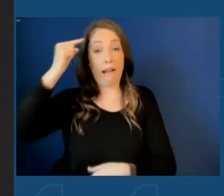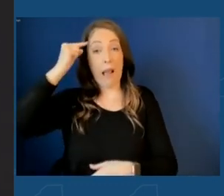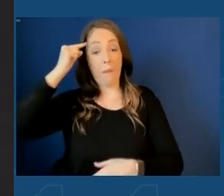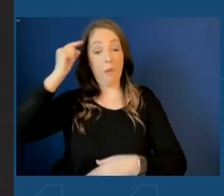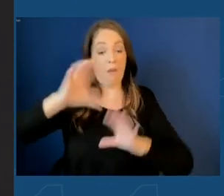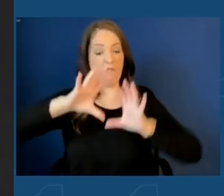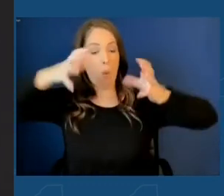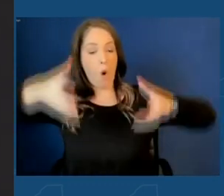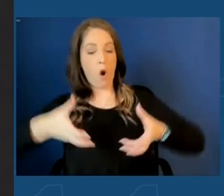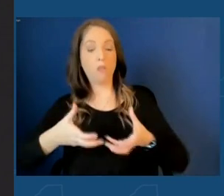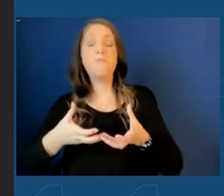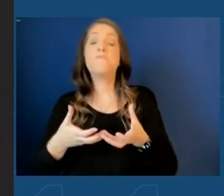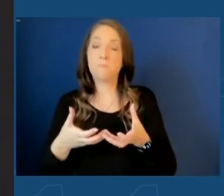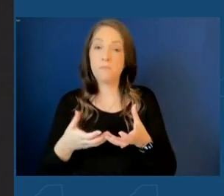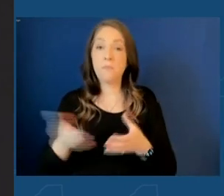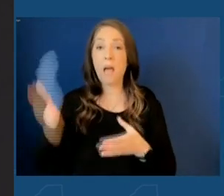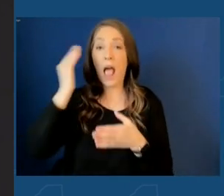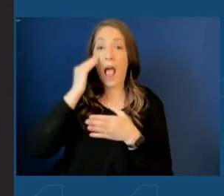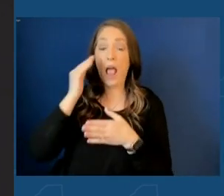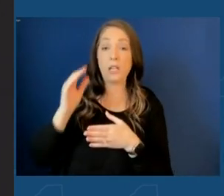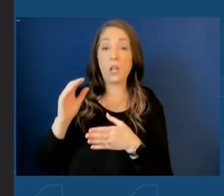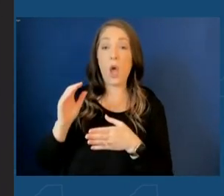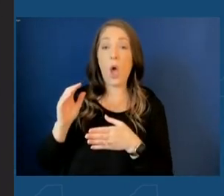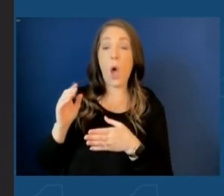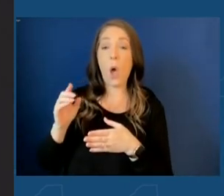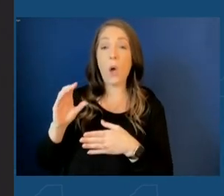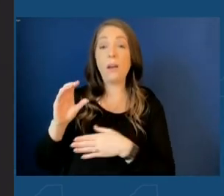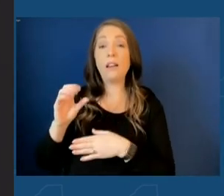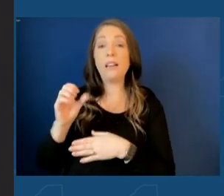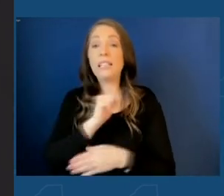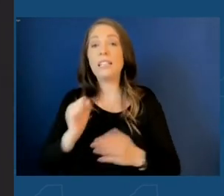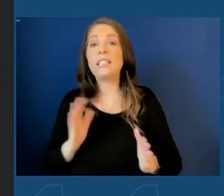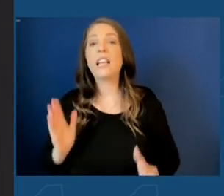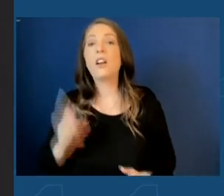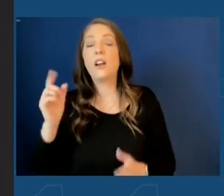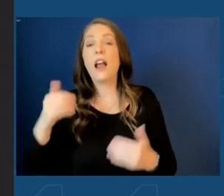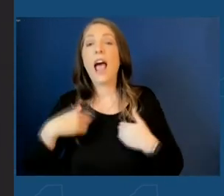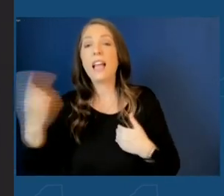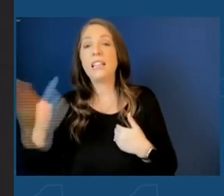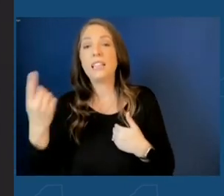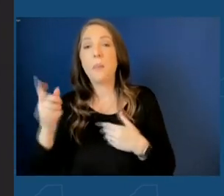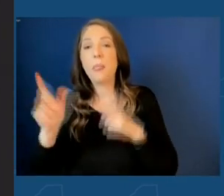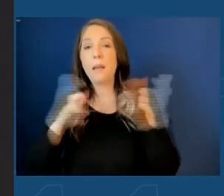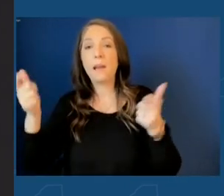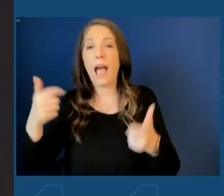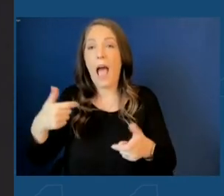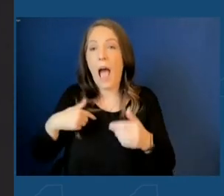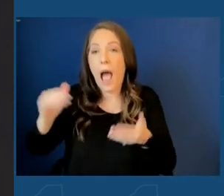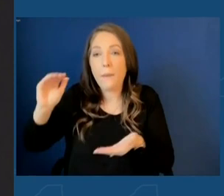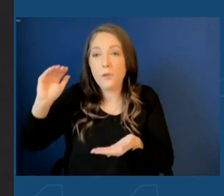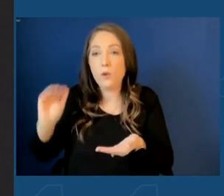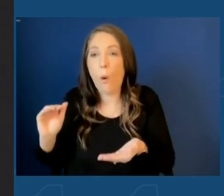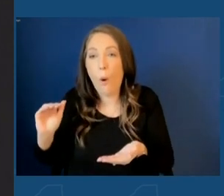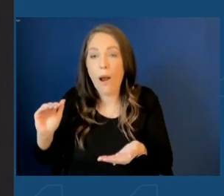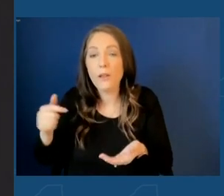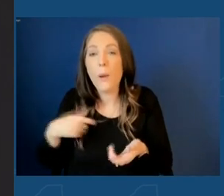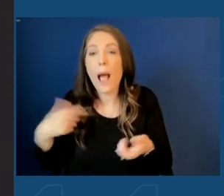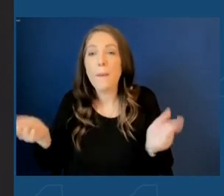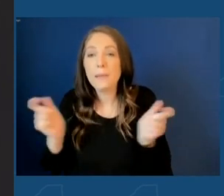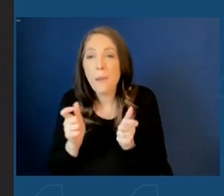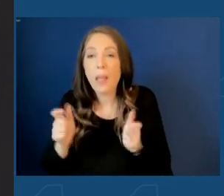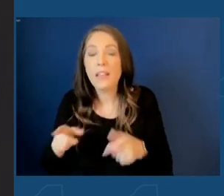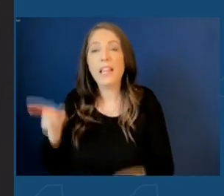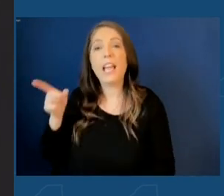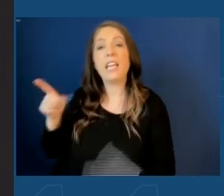And I know Senator Schumer had something nice and big to show up here, but I'm a little shorter. I go a little smaller. But what he showed